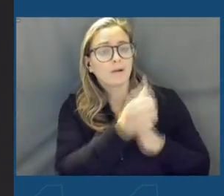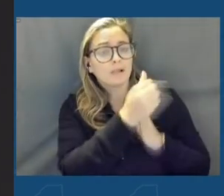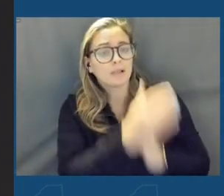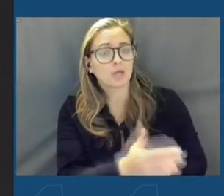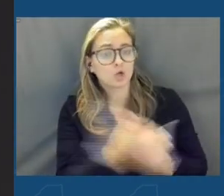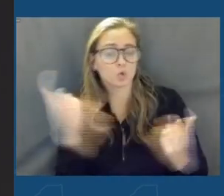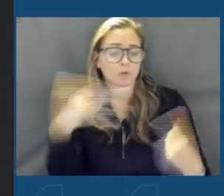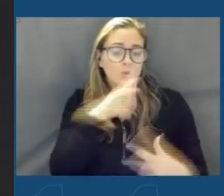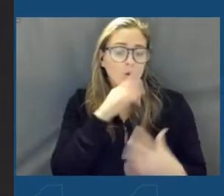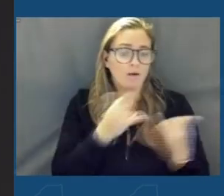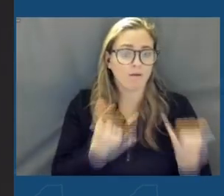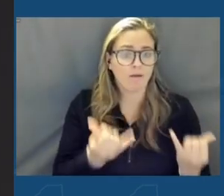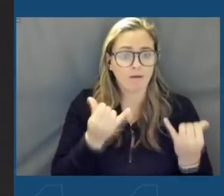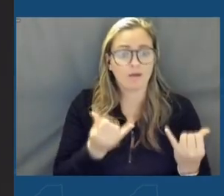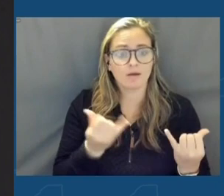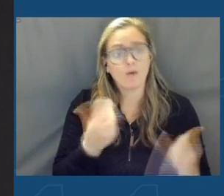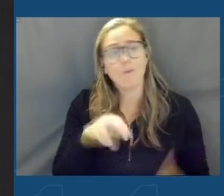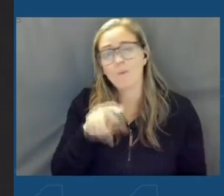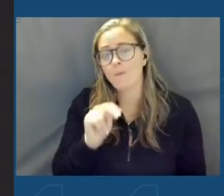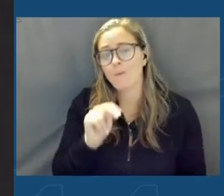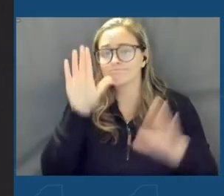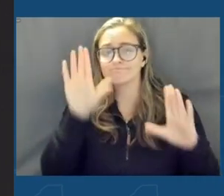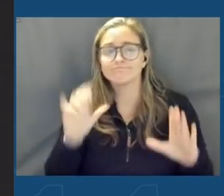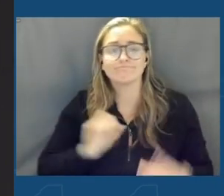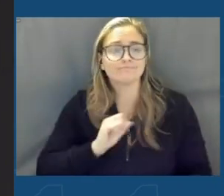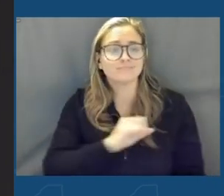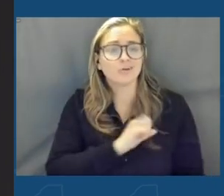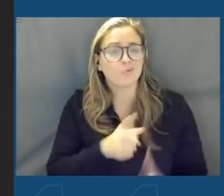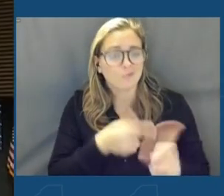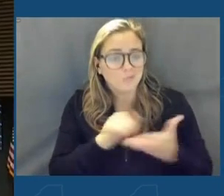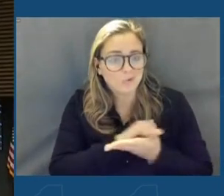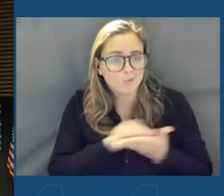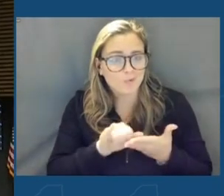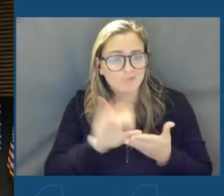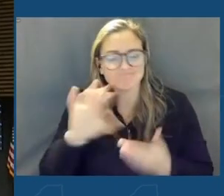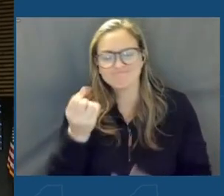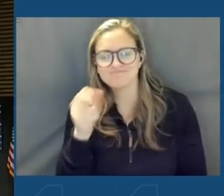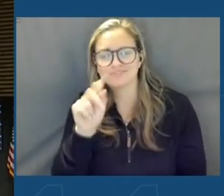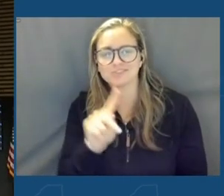now, our own extraordinary senator from New York, Chuck Schumer.